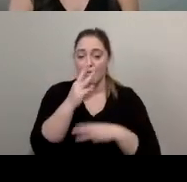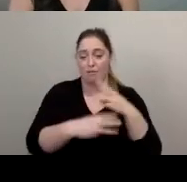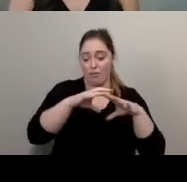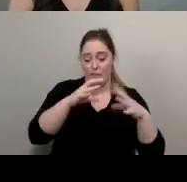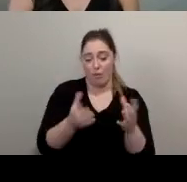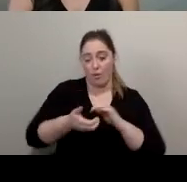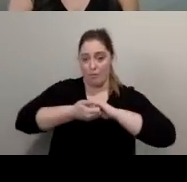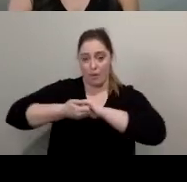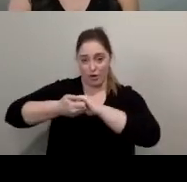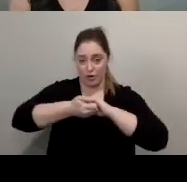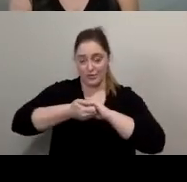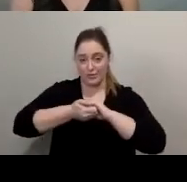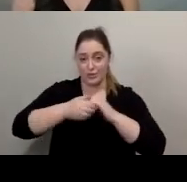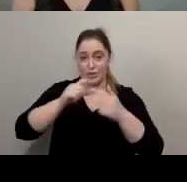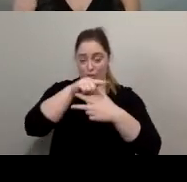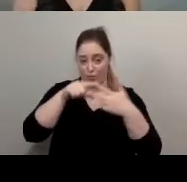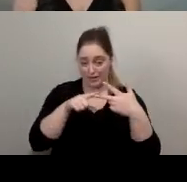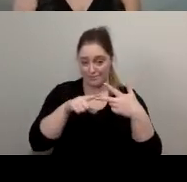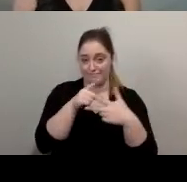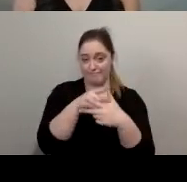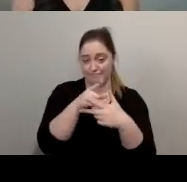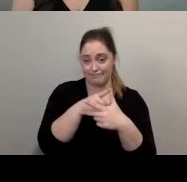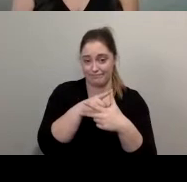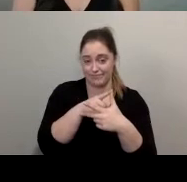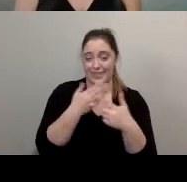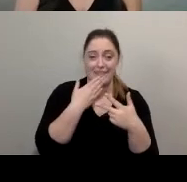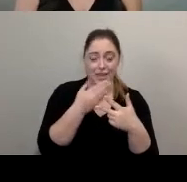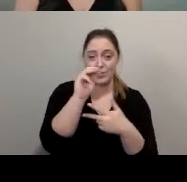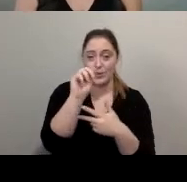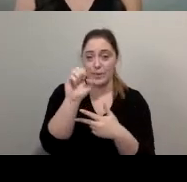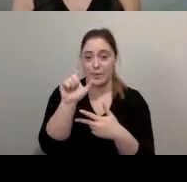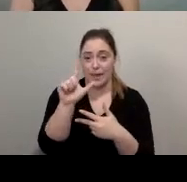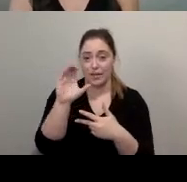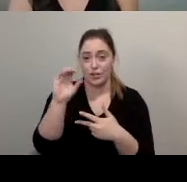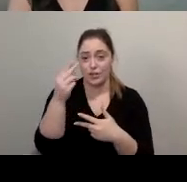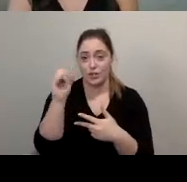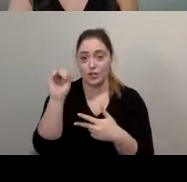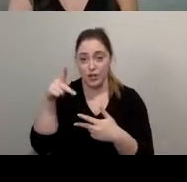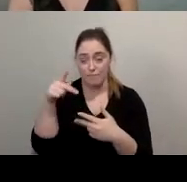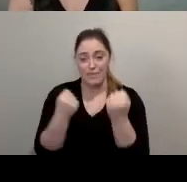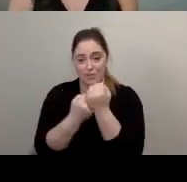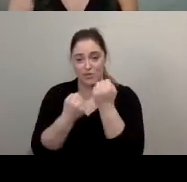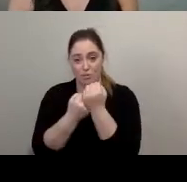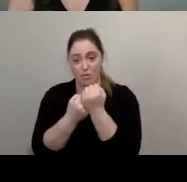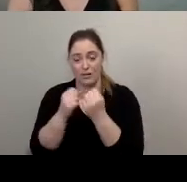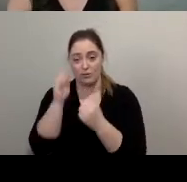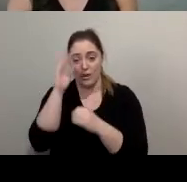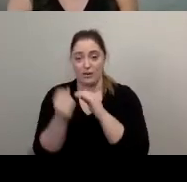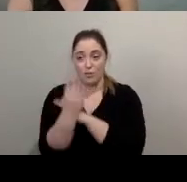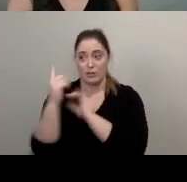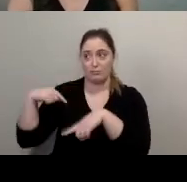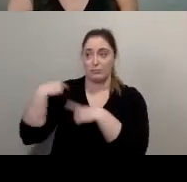now creative mornings has three global partners so thank to mailchimp mailchimp has supported creative mornings for over